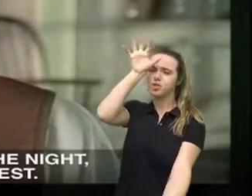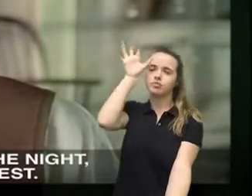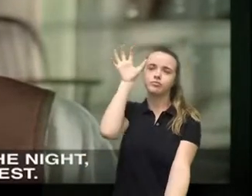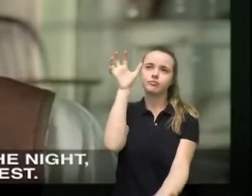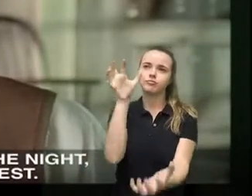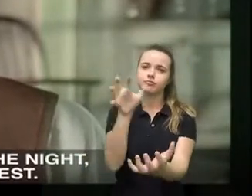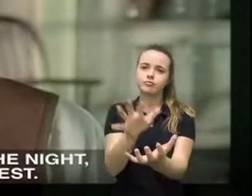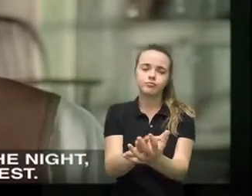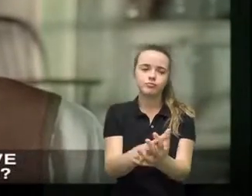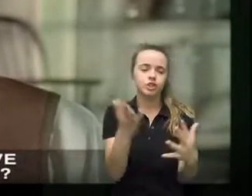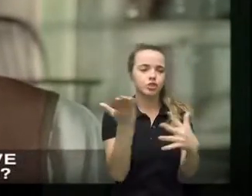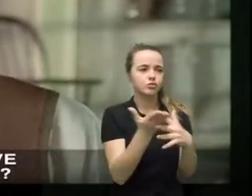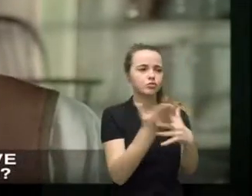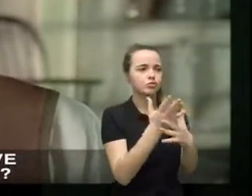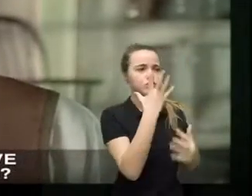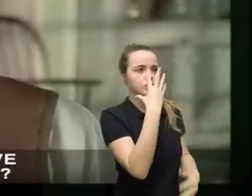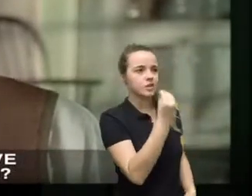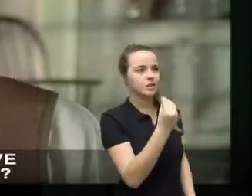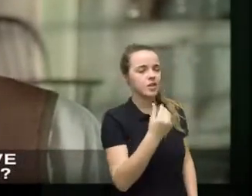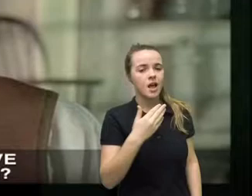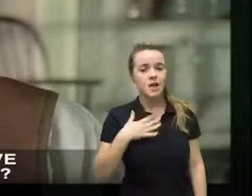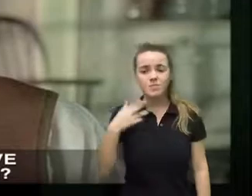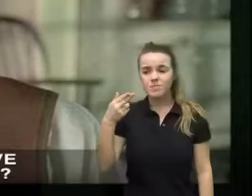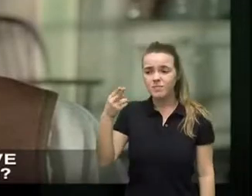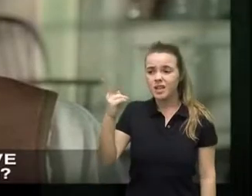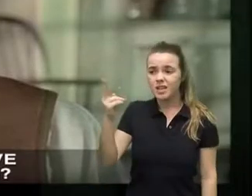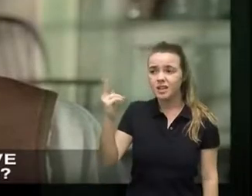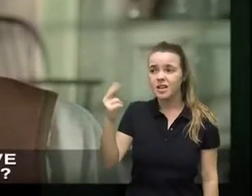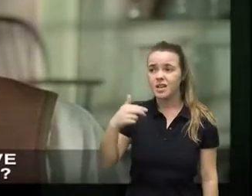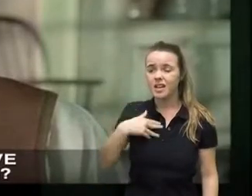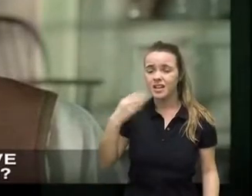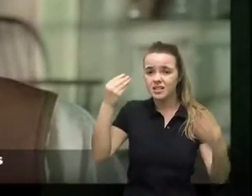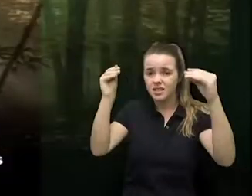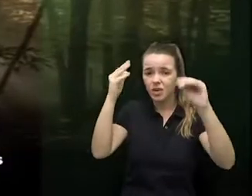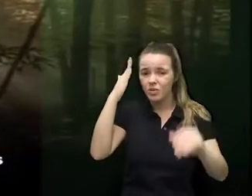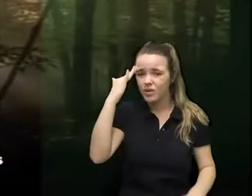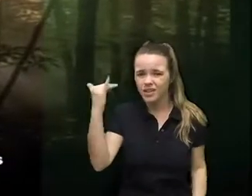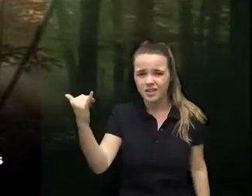disturbing arrest oh why'd I have to sell my gun